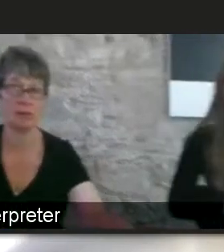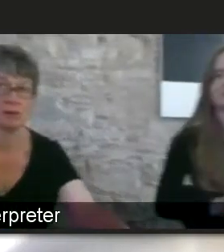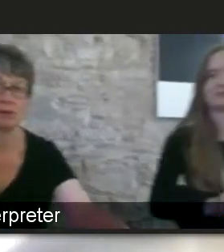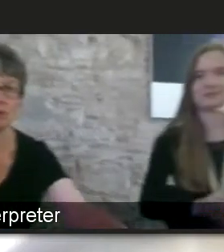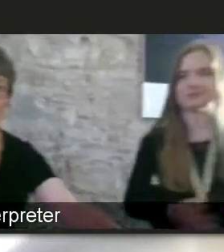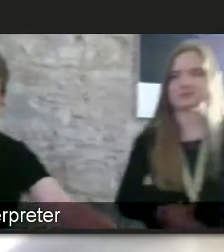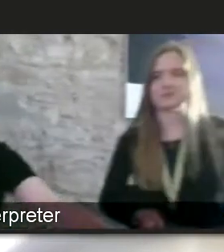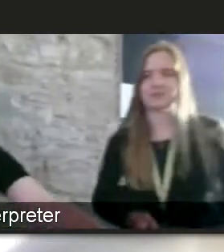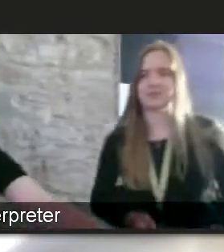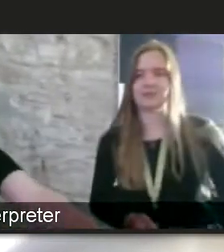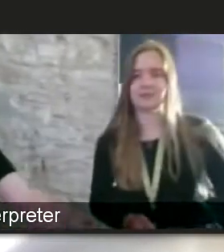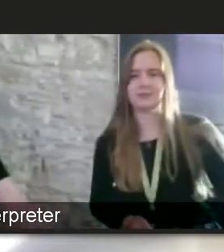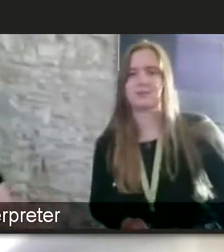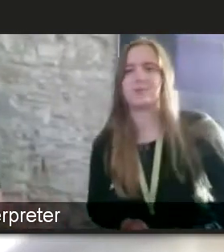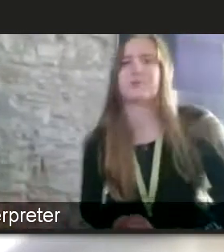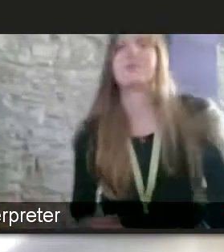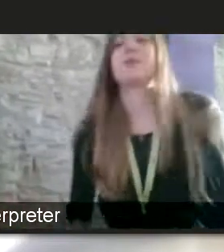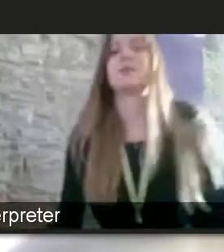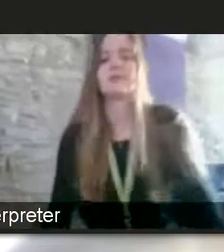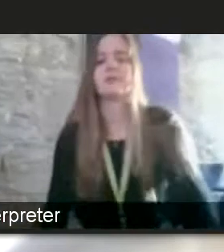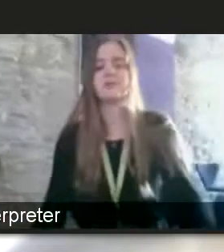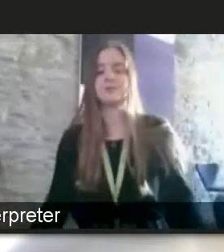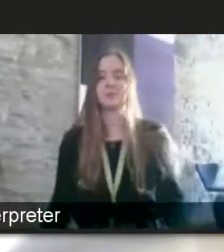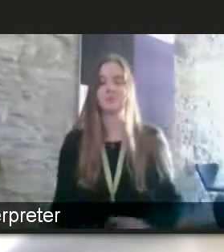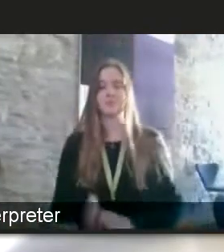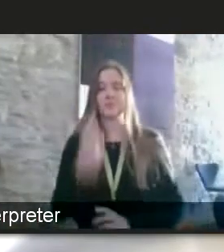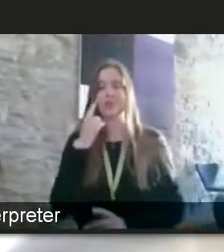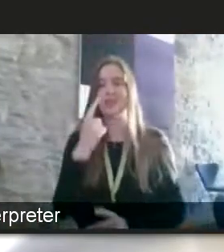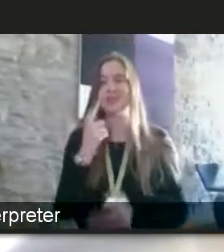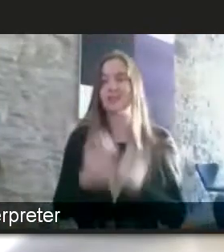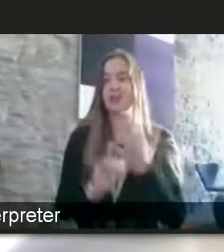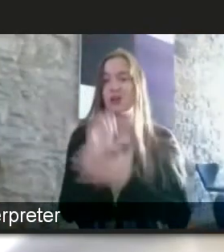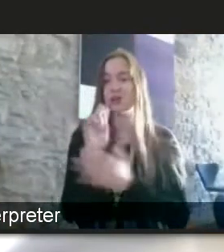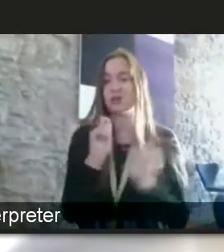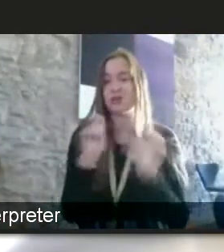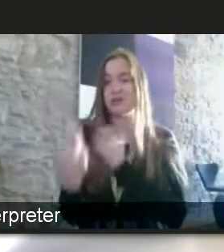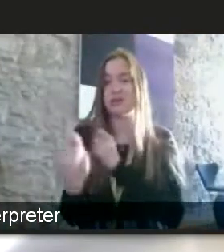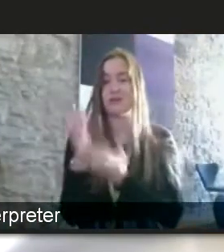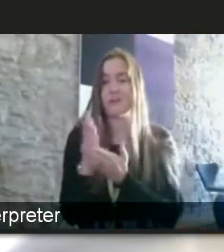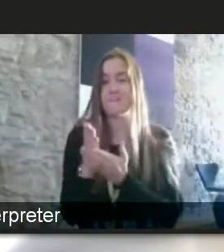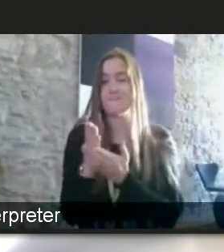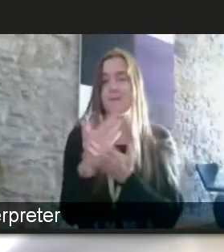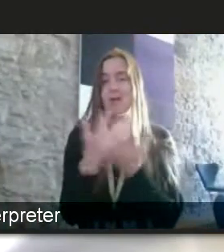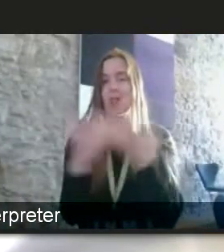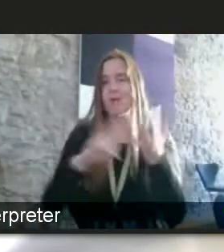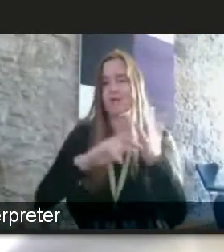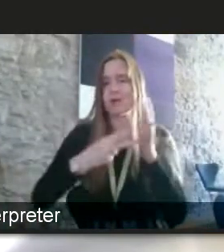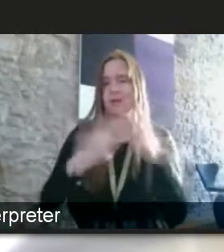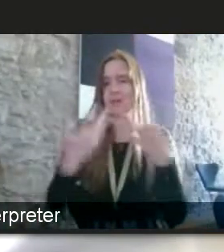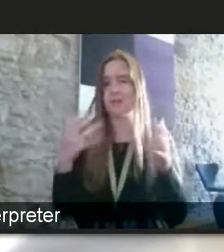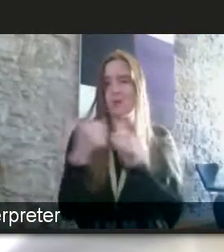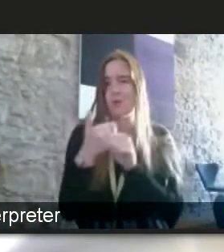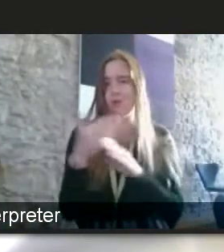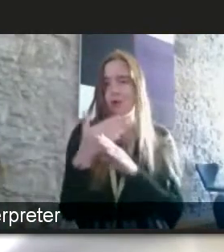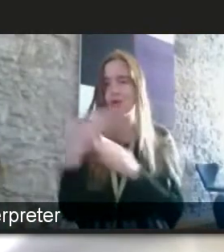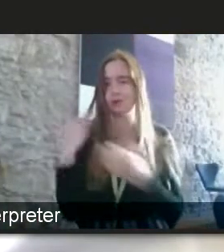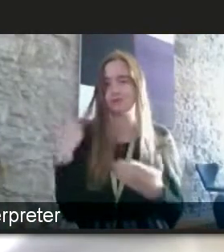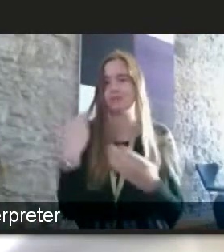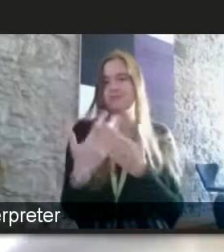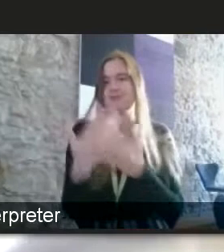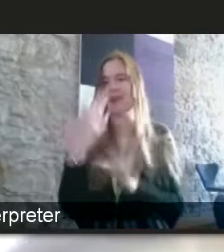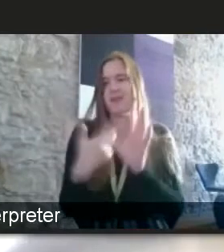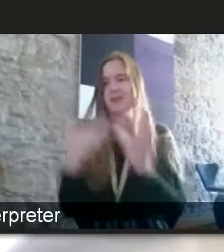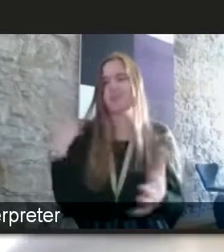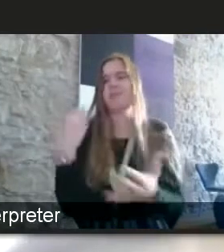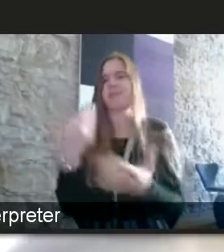i think there's a cultural shift that i think you know a lot of the organizations i've worked with over the last in five years